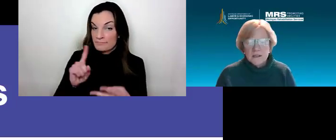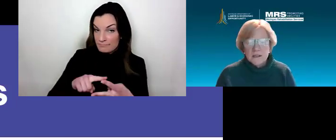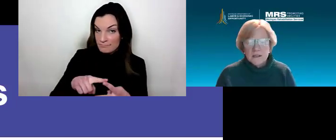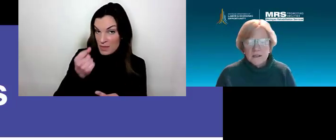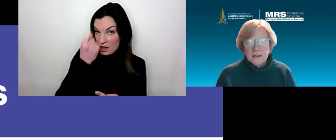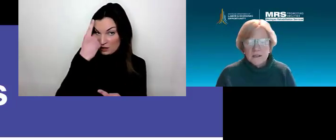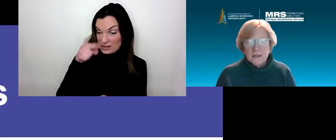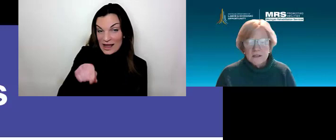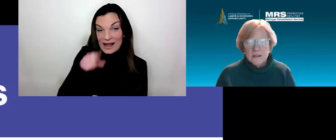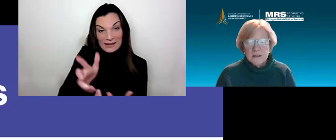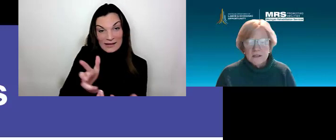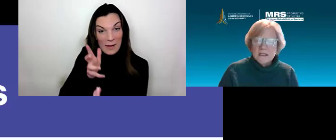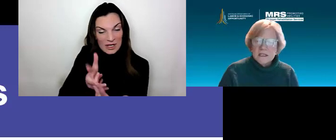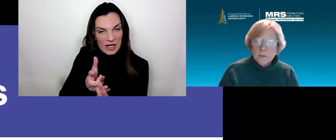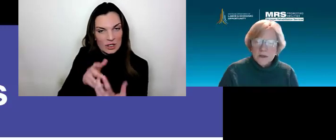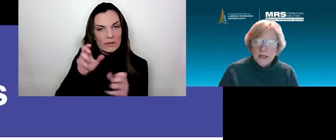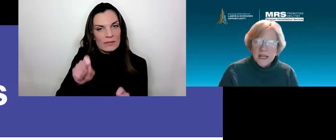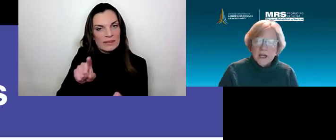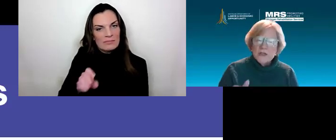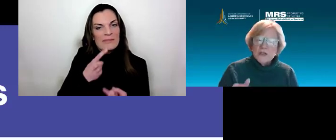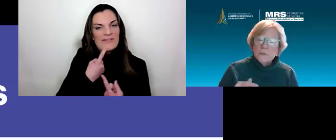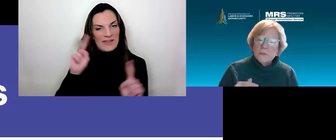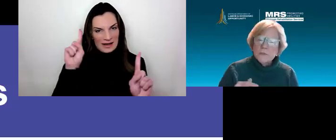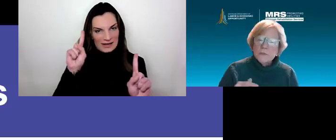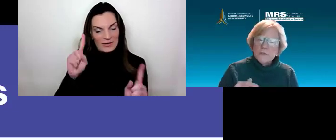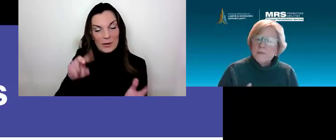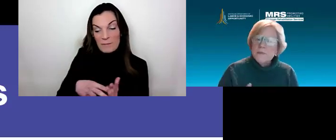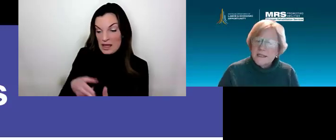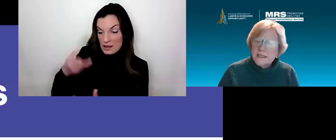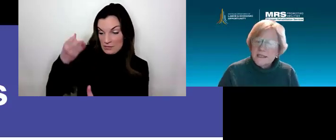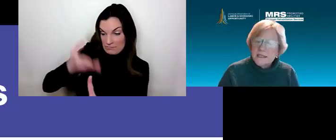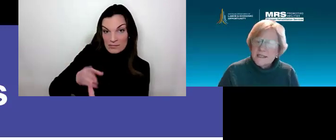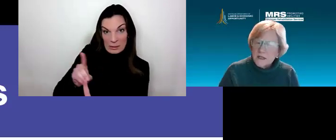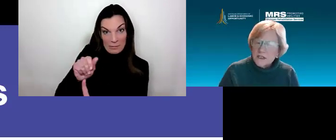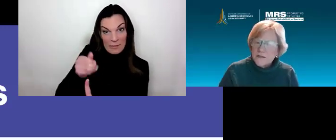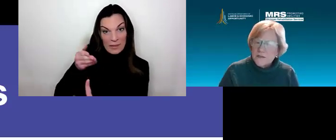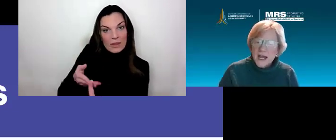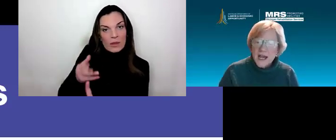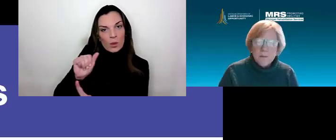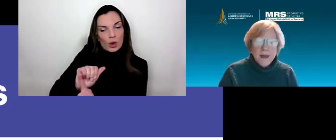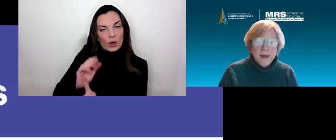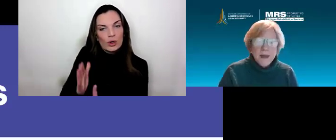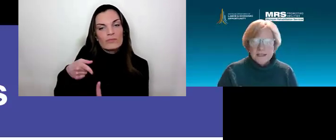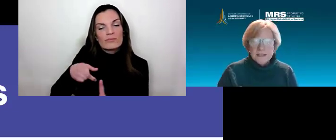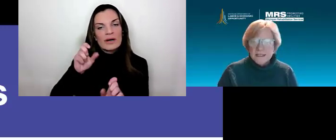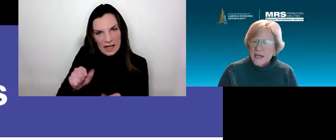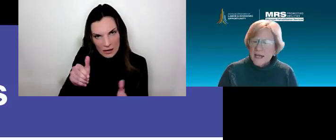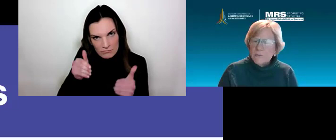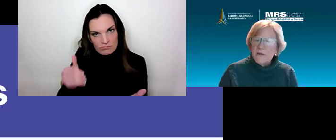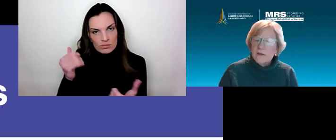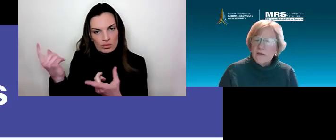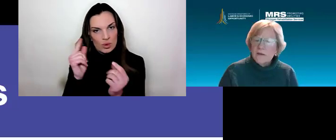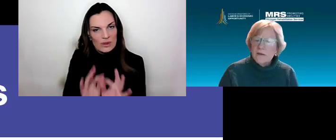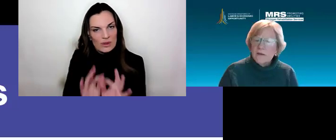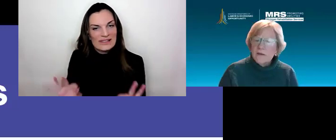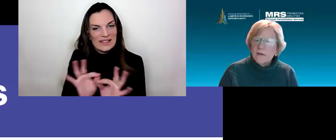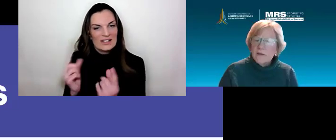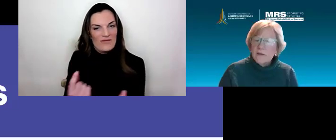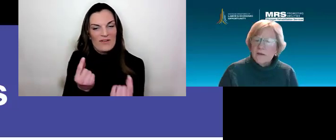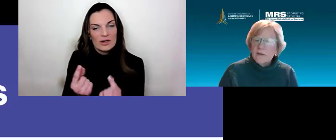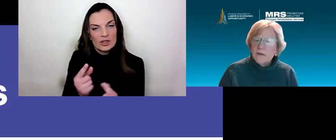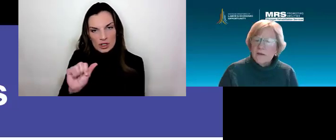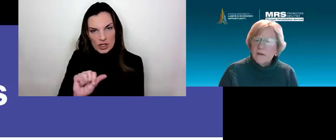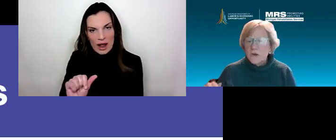It allows the worker with a disability to perform the essential functions of the job at the same level of